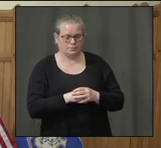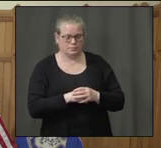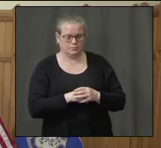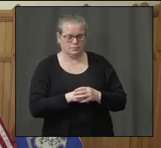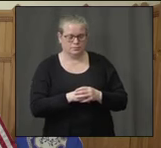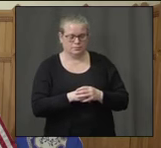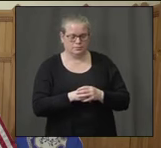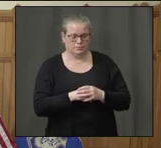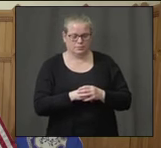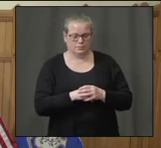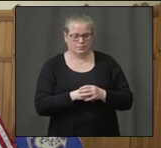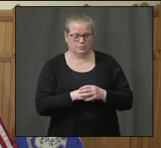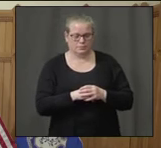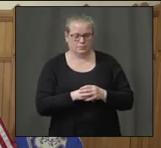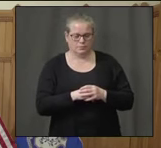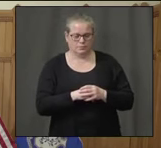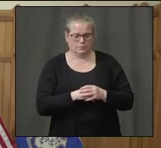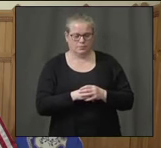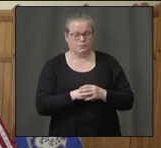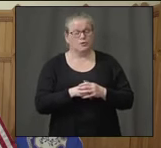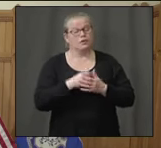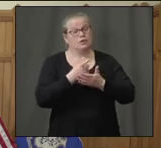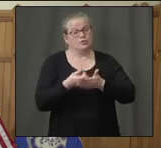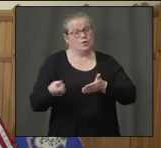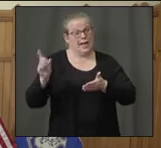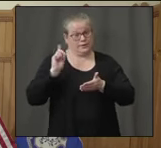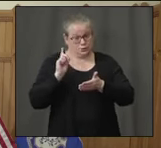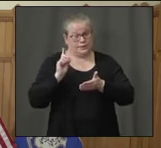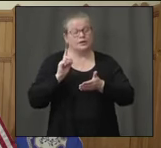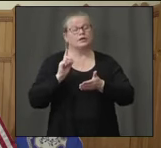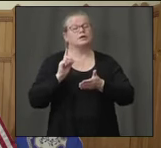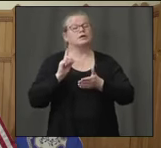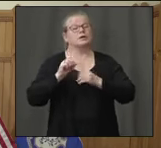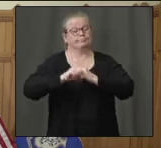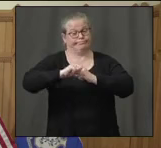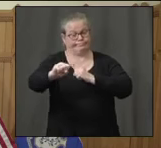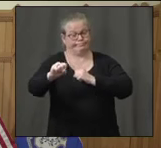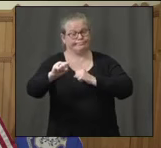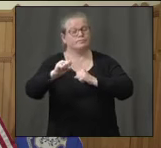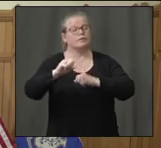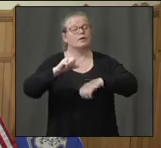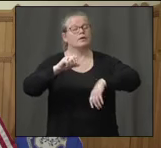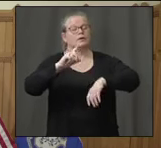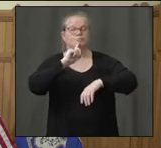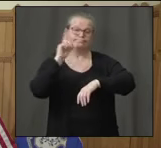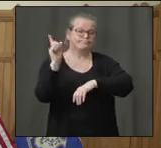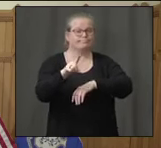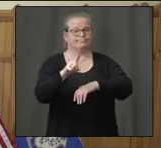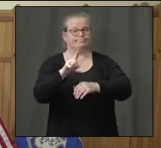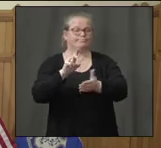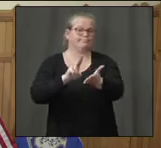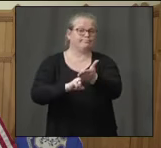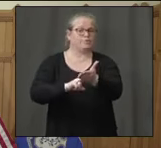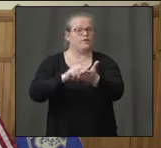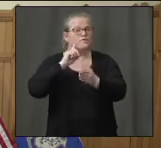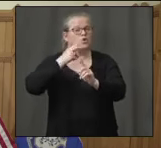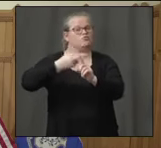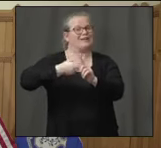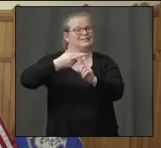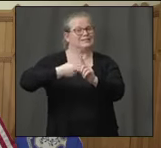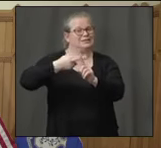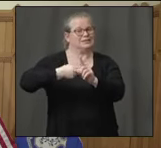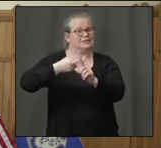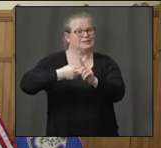assistance to and relief to renters. But that executive order only covered residential renters.